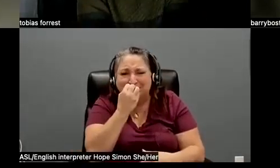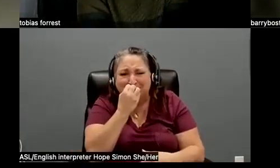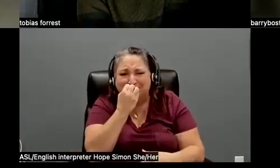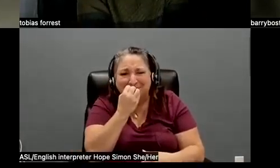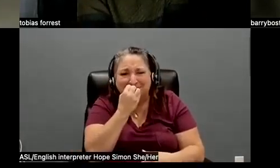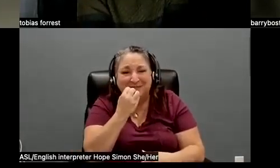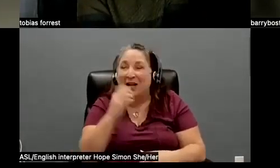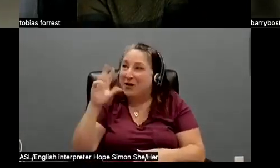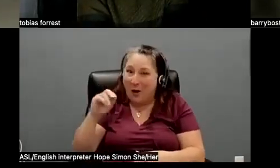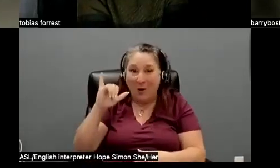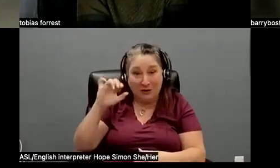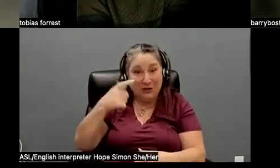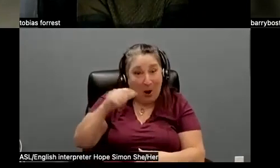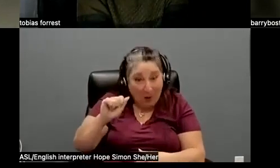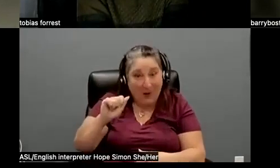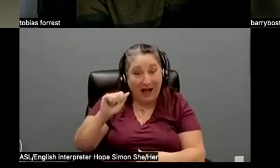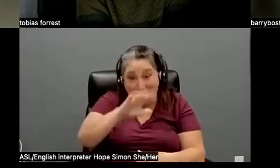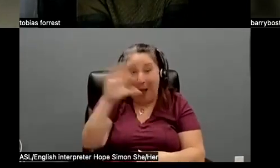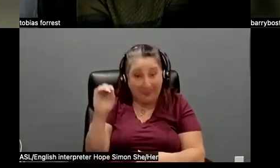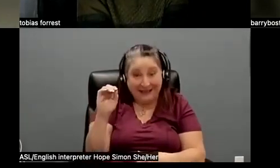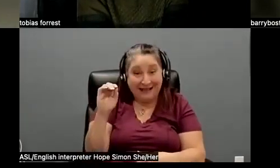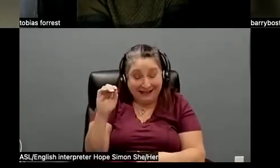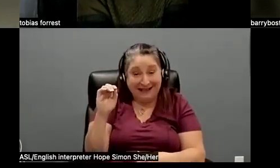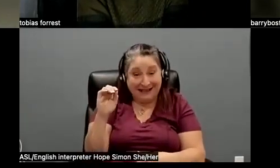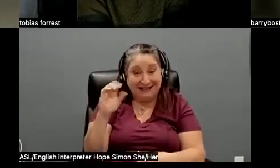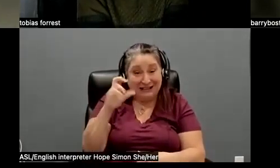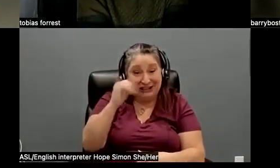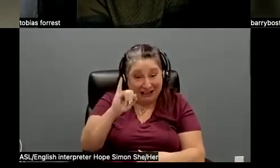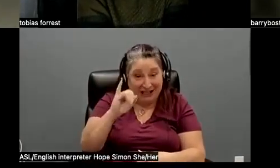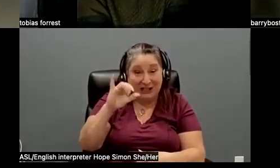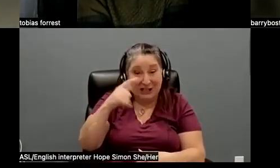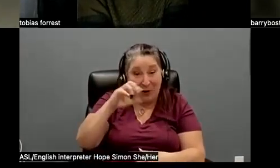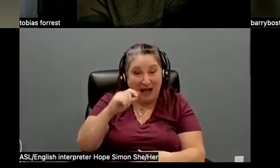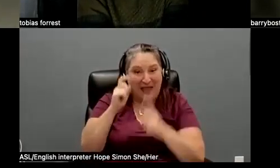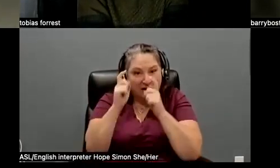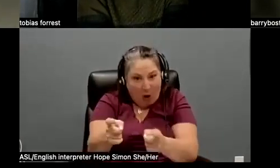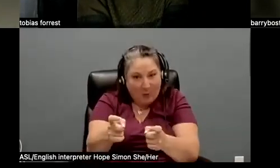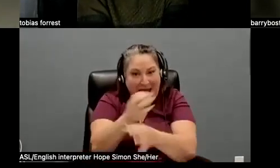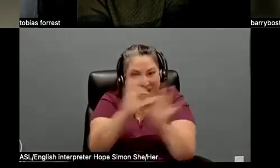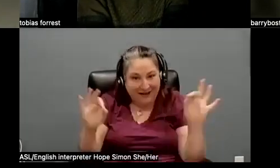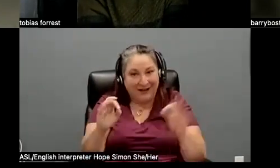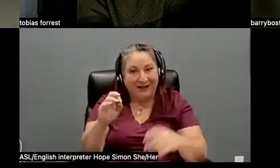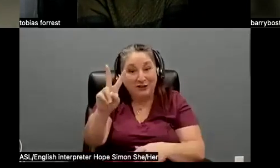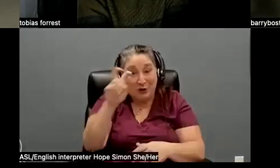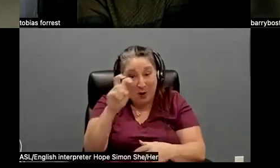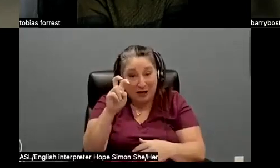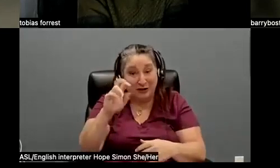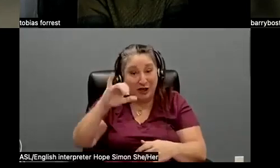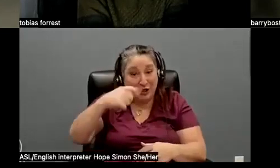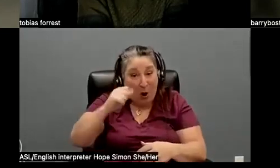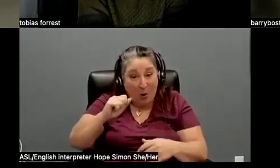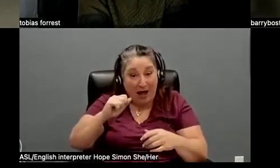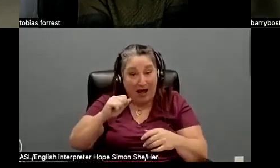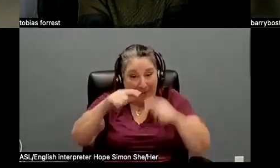company called she universe yoga and they donated 200 yoga mats. Wow. It's an, it's insane.